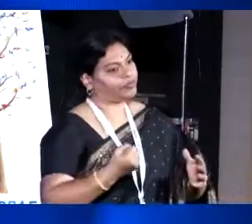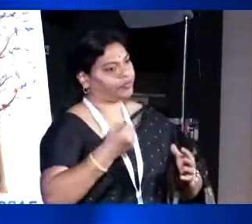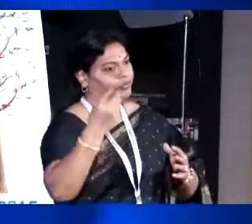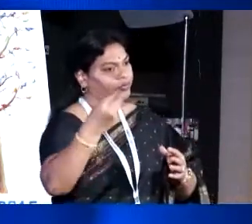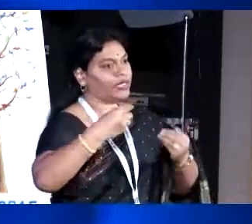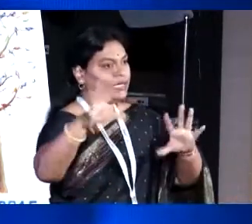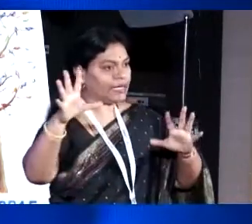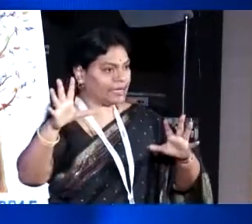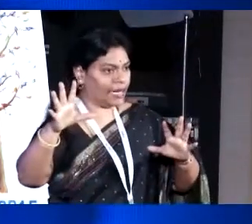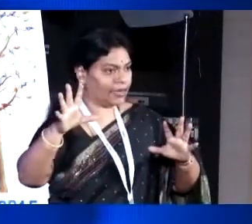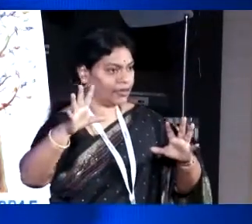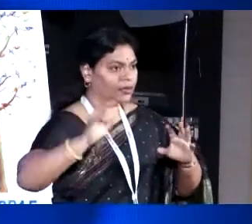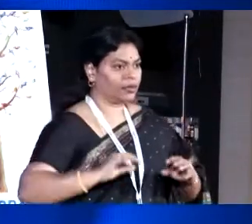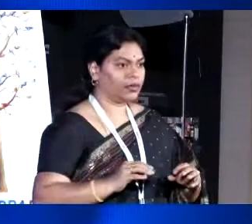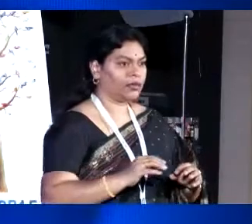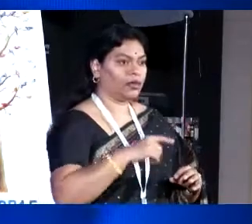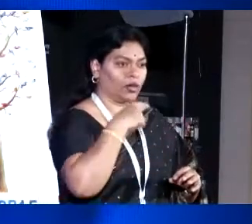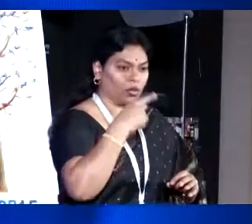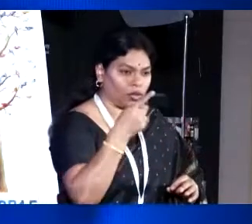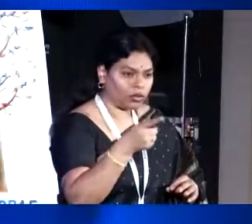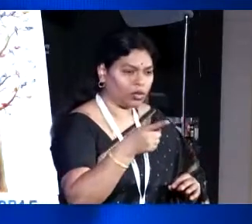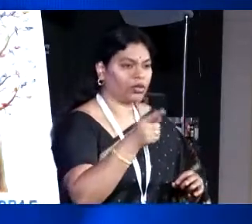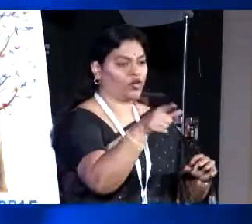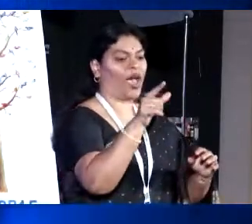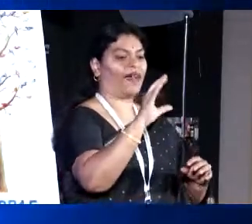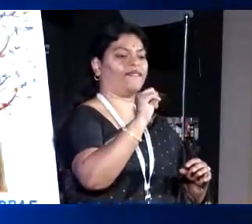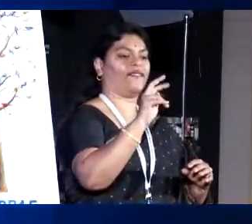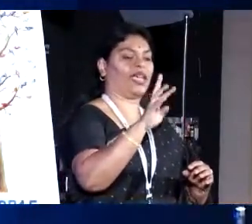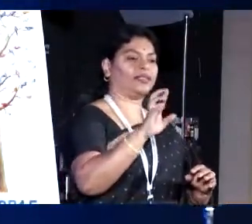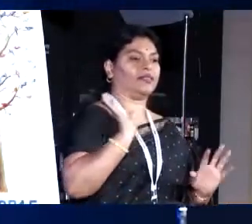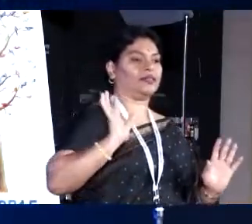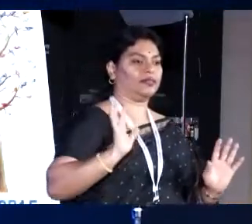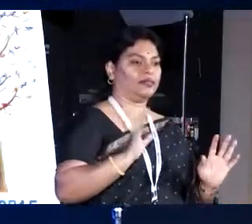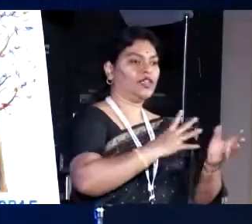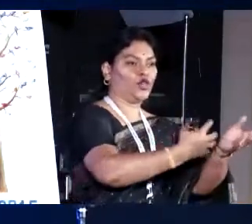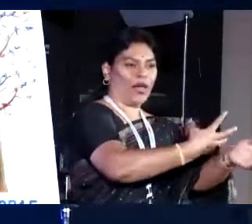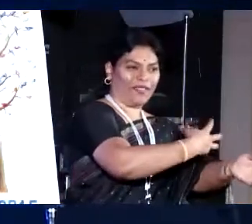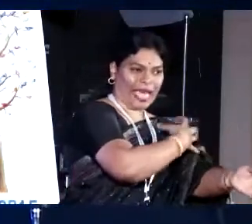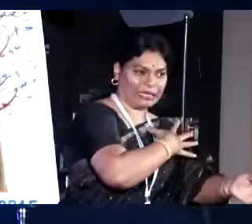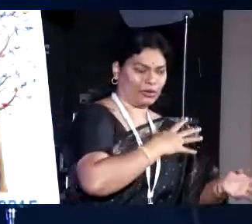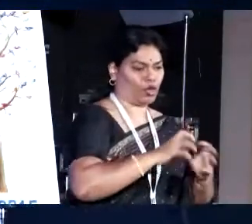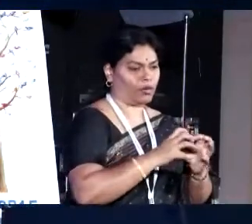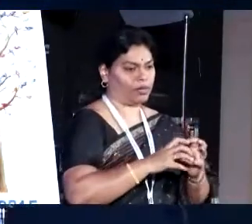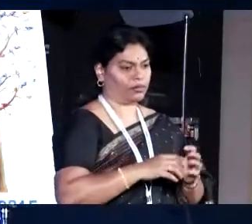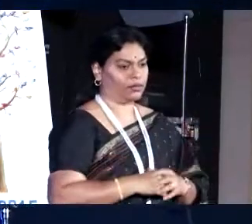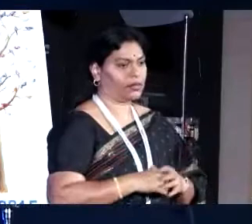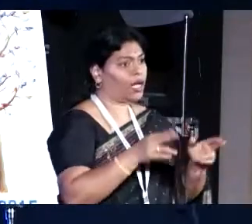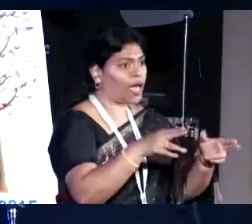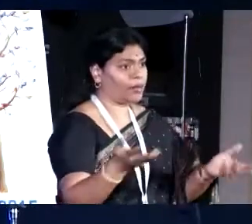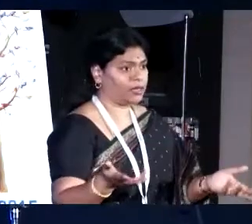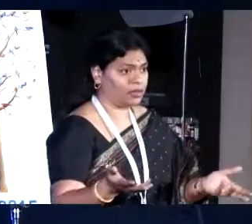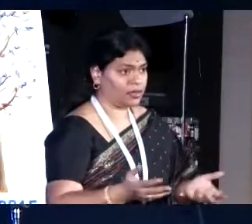The moment an infection happens, you are told that you have cervical cancer or the cancer will come, will happen.